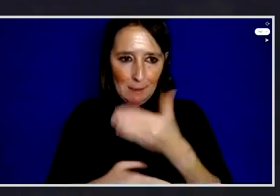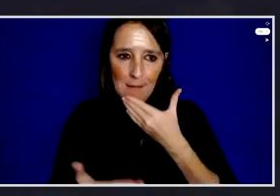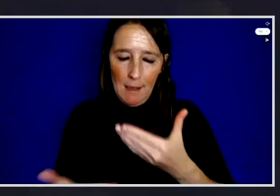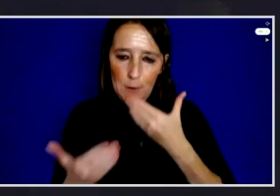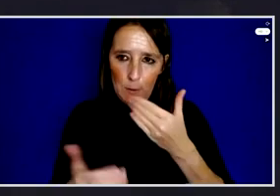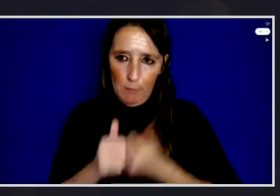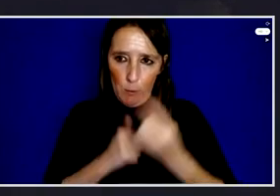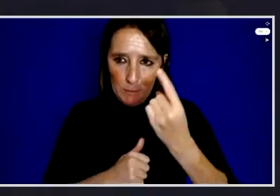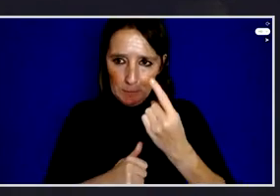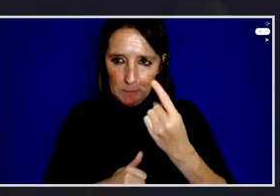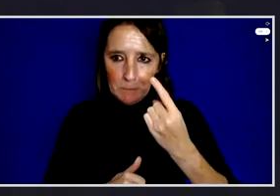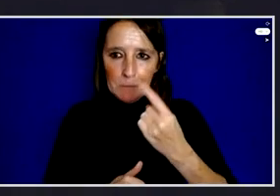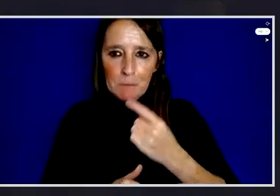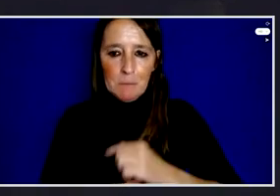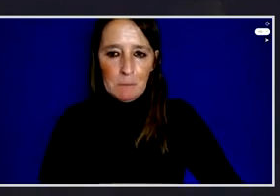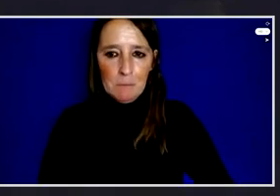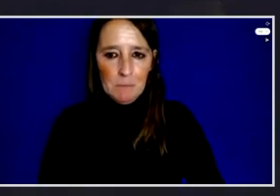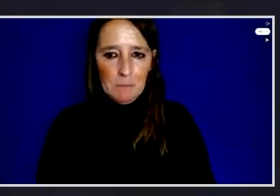thank you